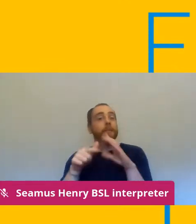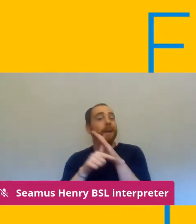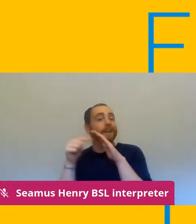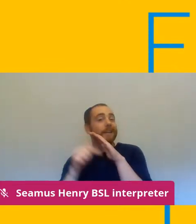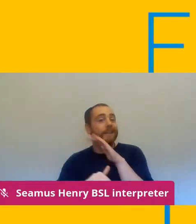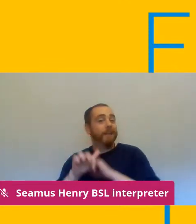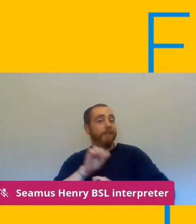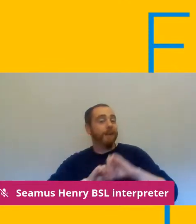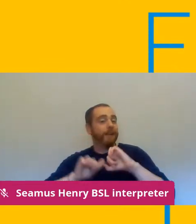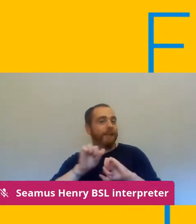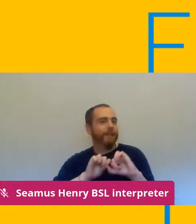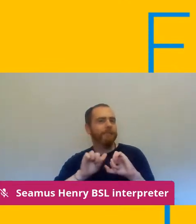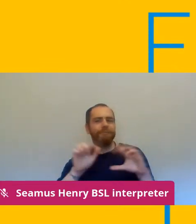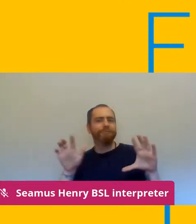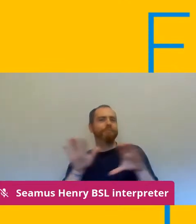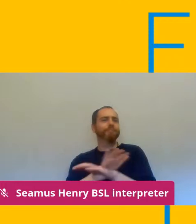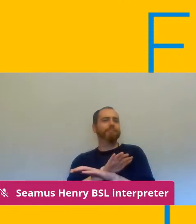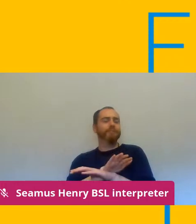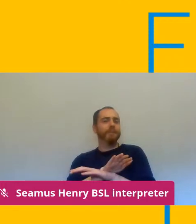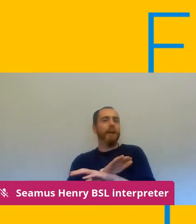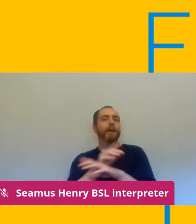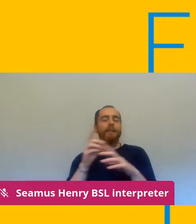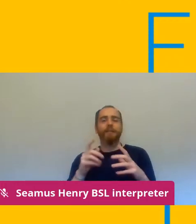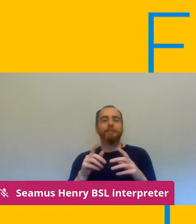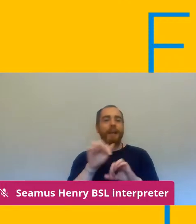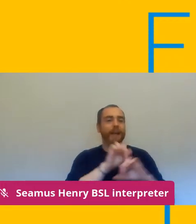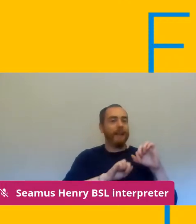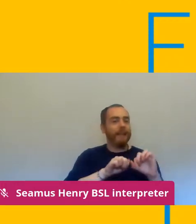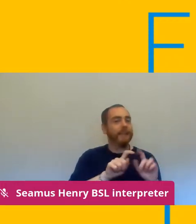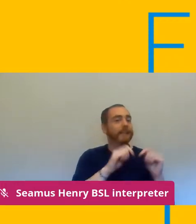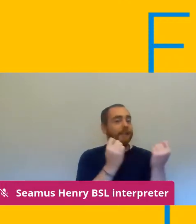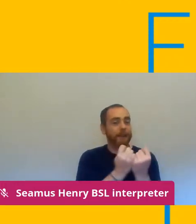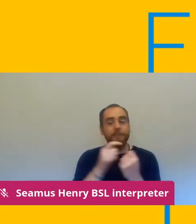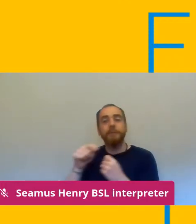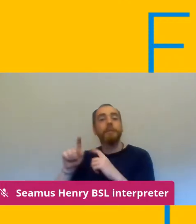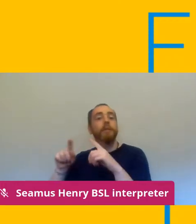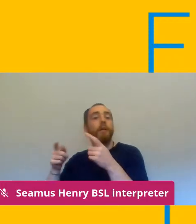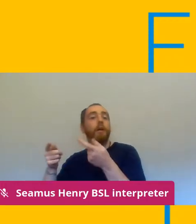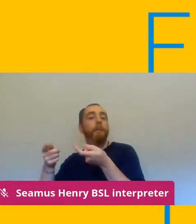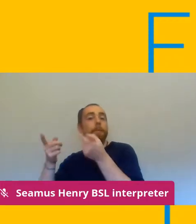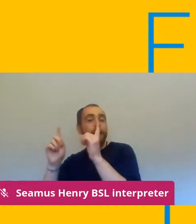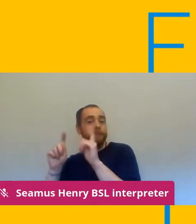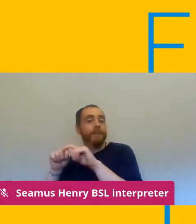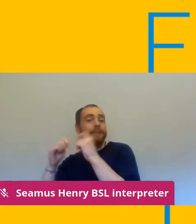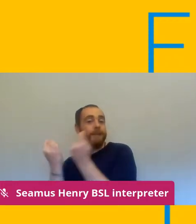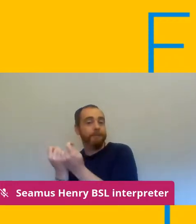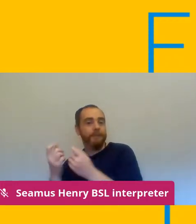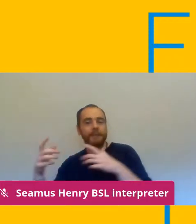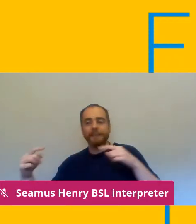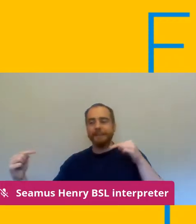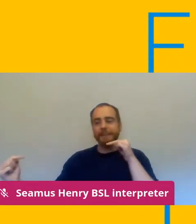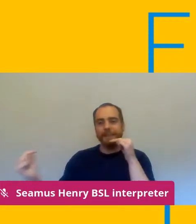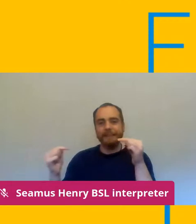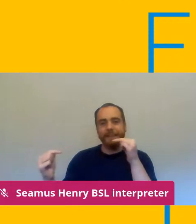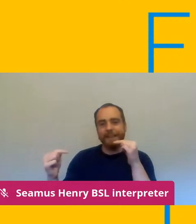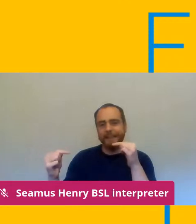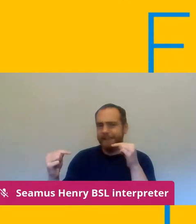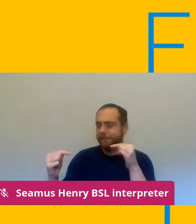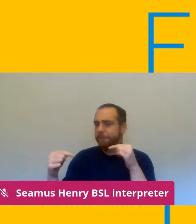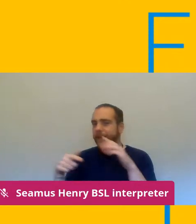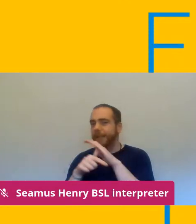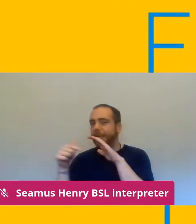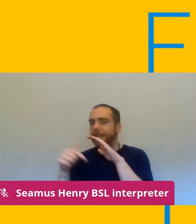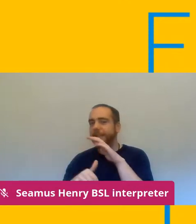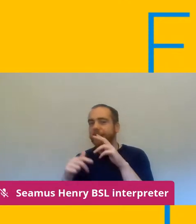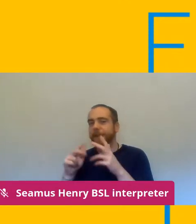between the management and towards the health and safety committee about what that deep cleaning actually means in the college well staff i think are feeling